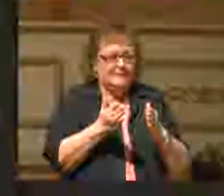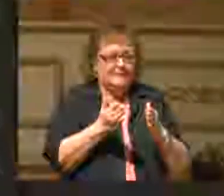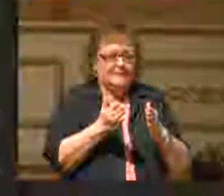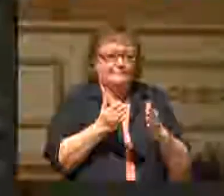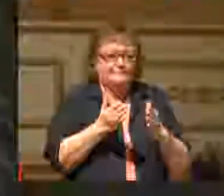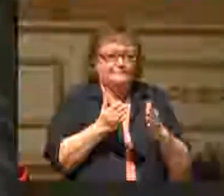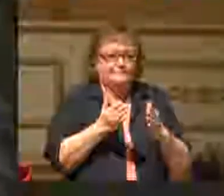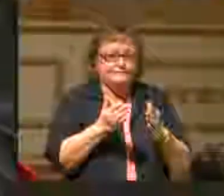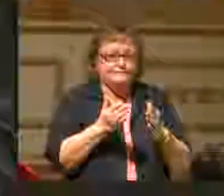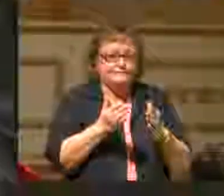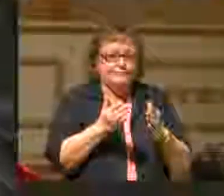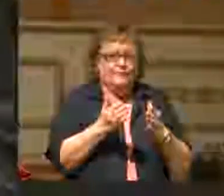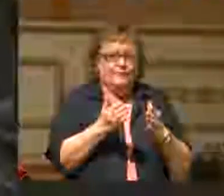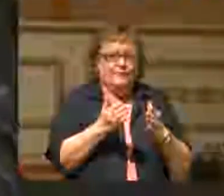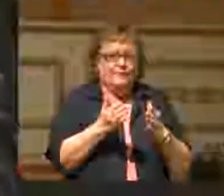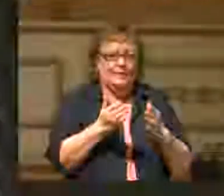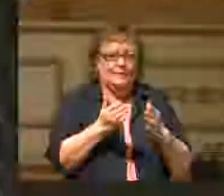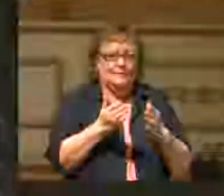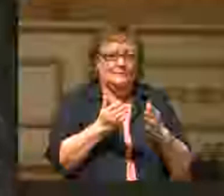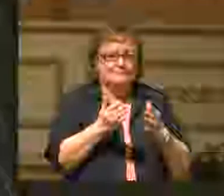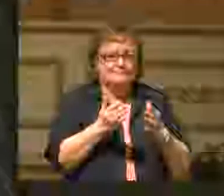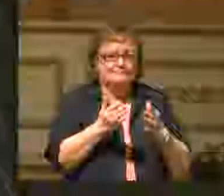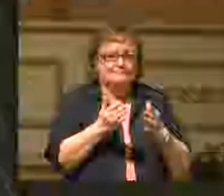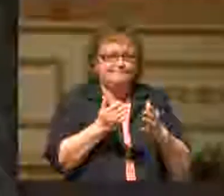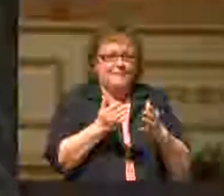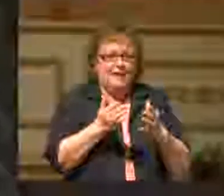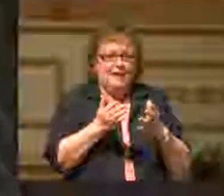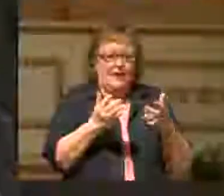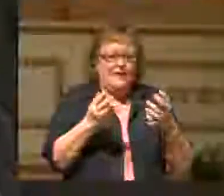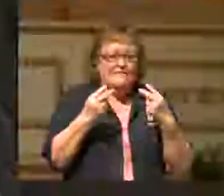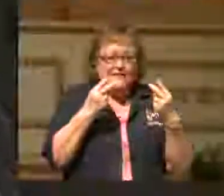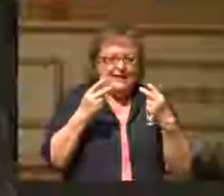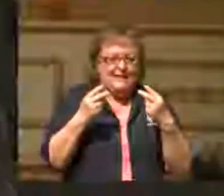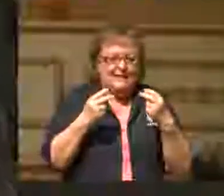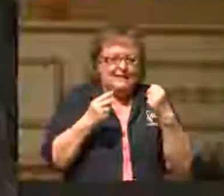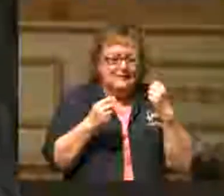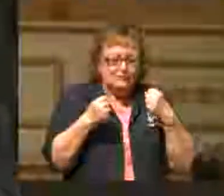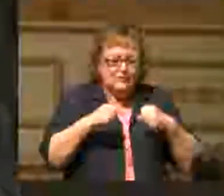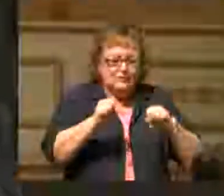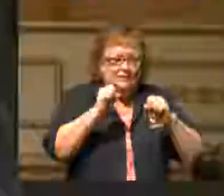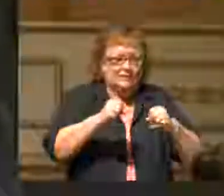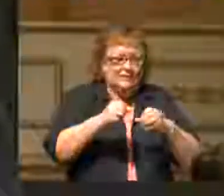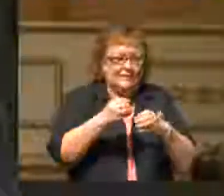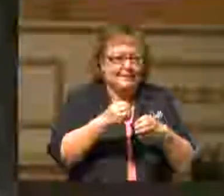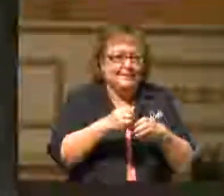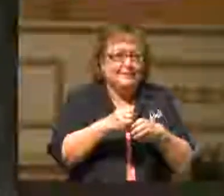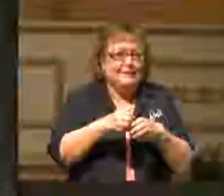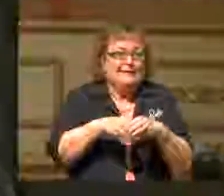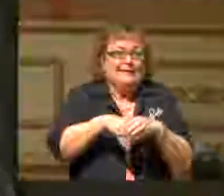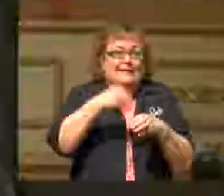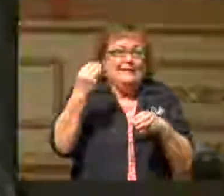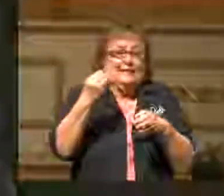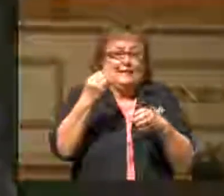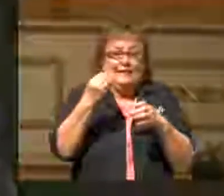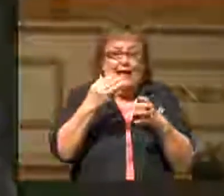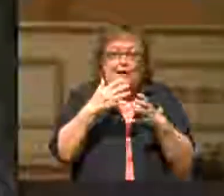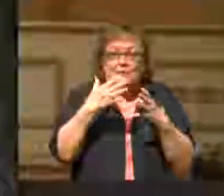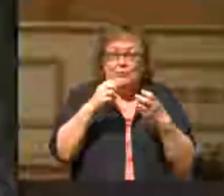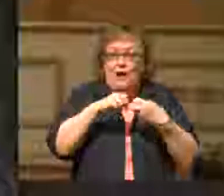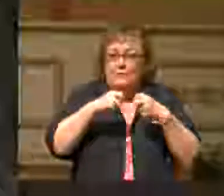vain attempt at trying to get out of problems with her wife about these kinds of things. things.